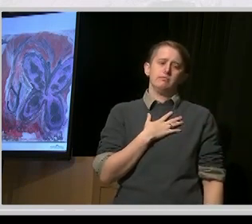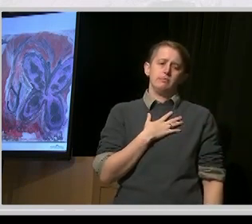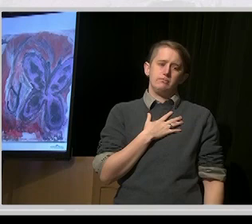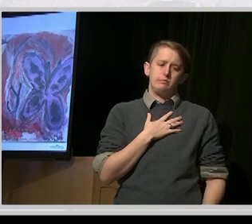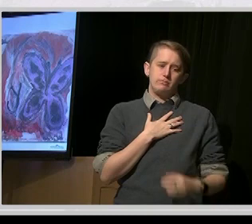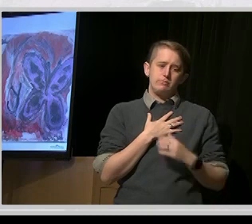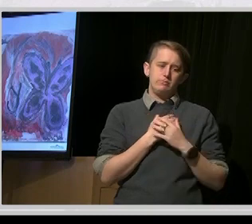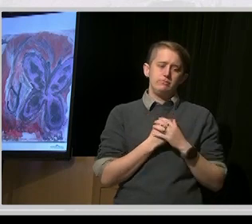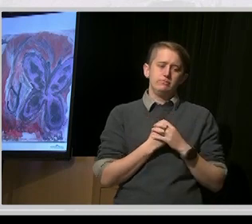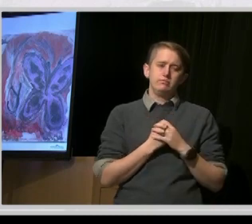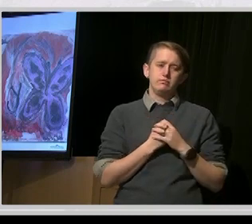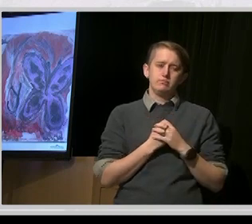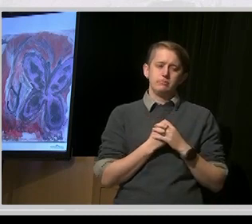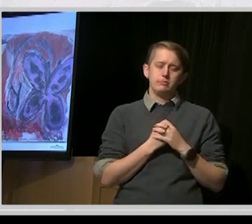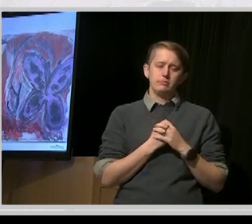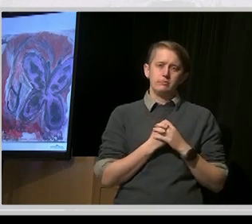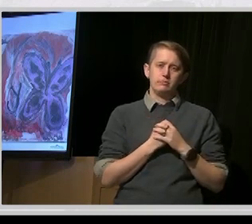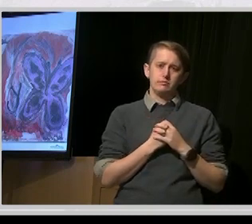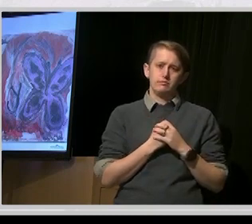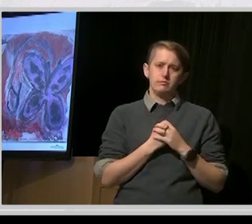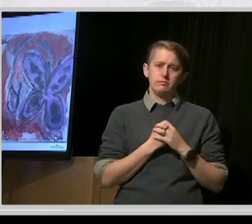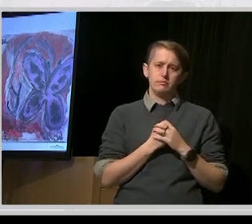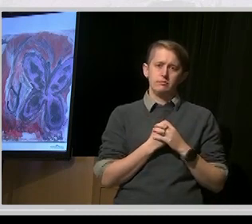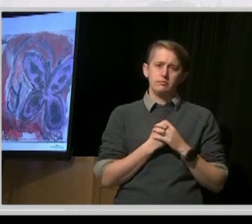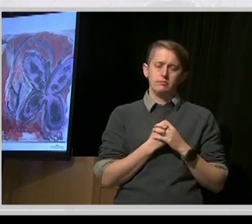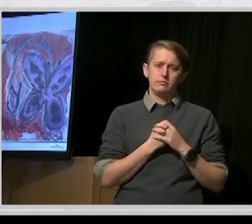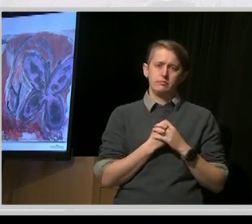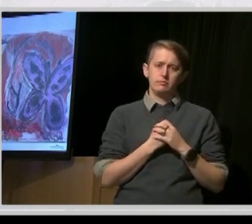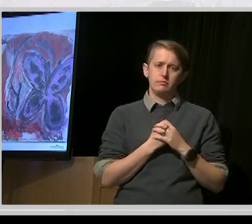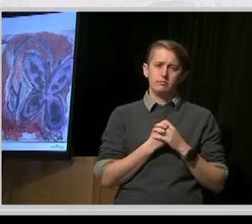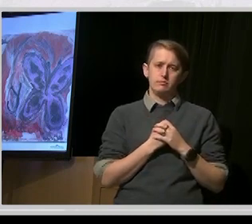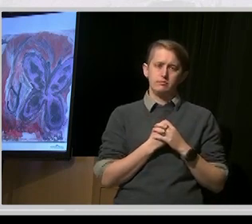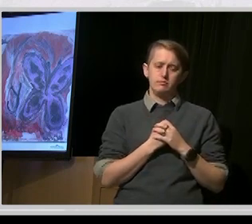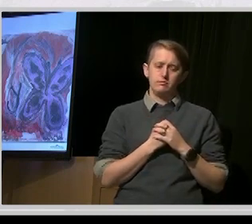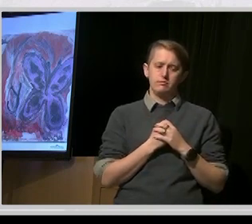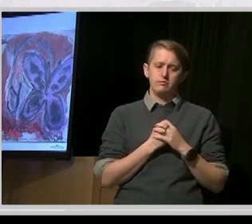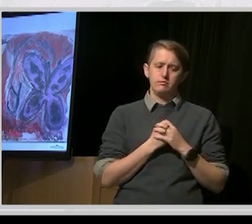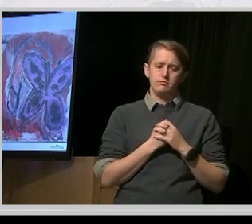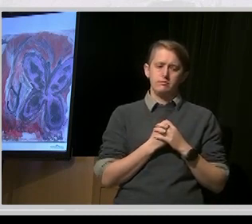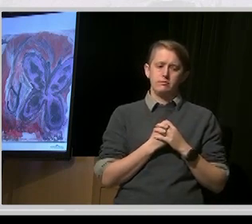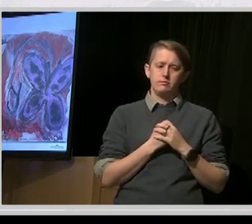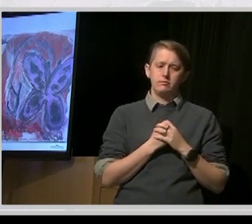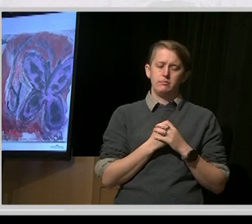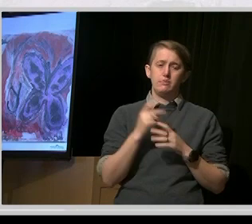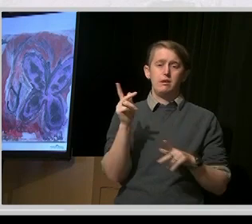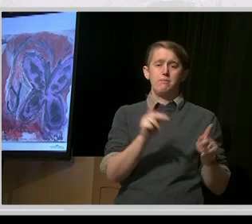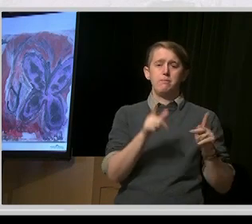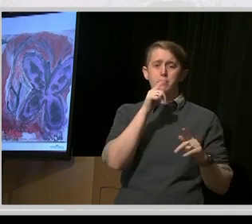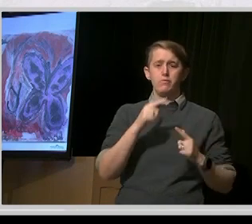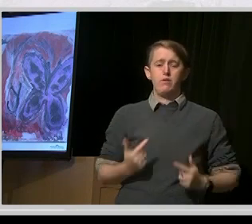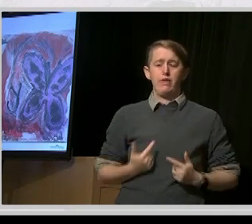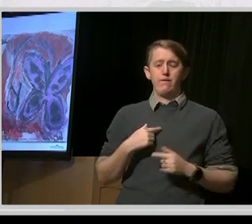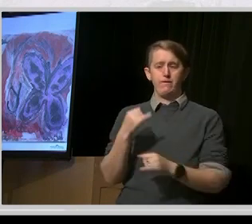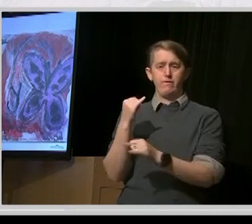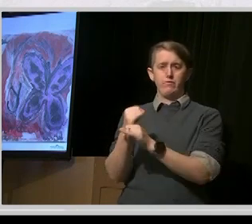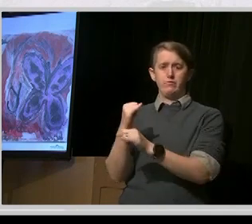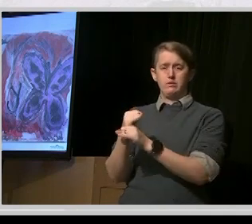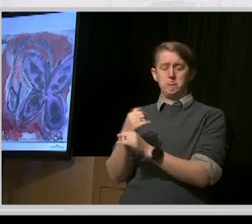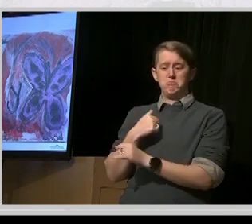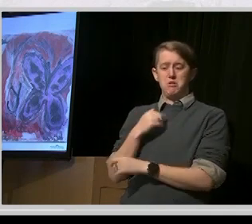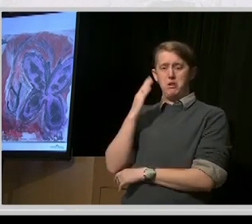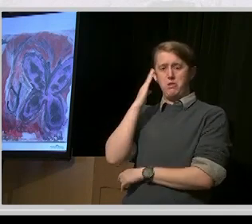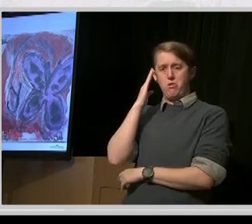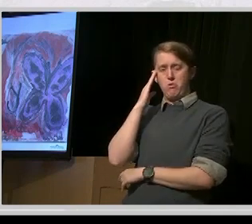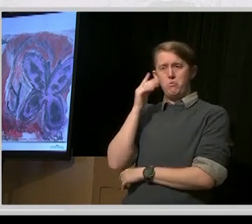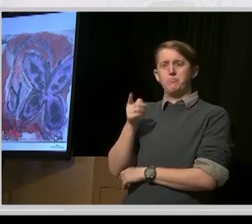The people I know who have been institutionalized tend to